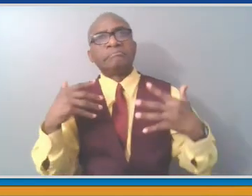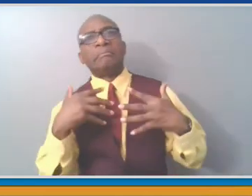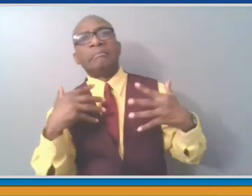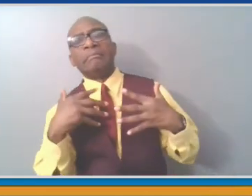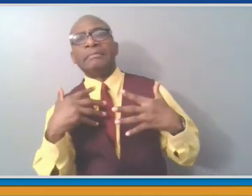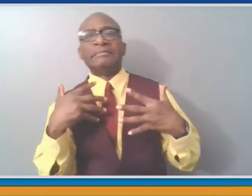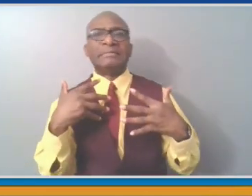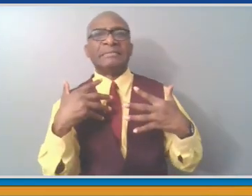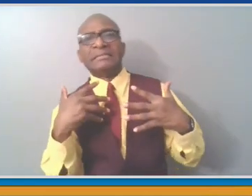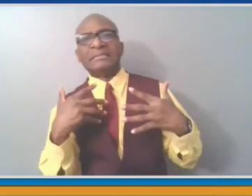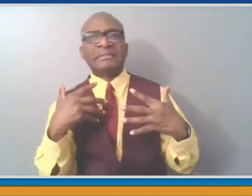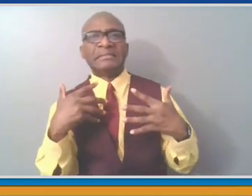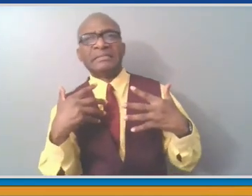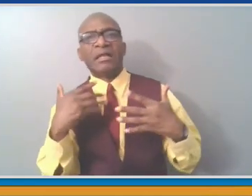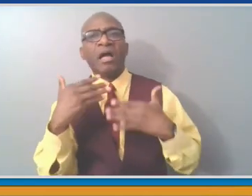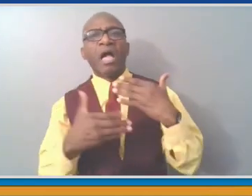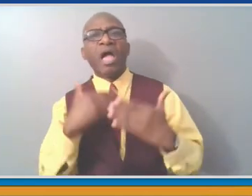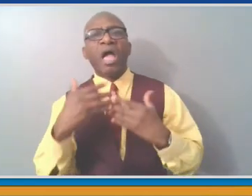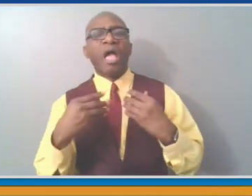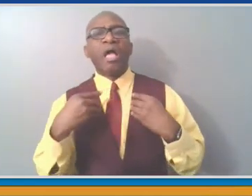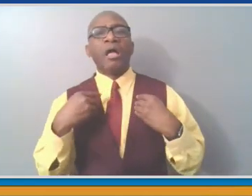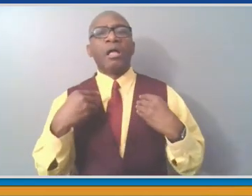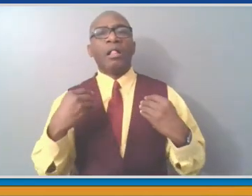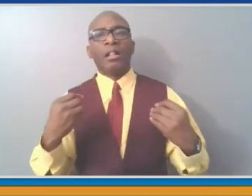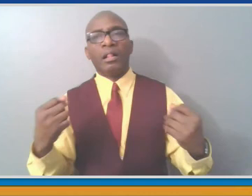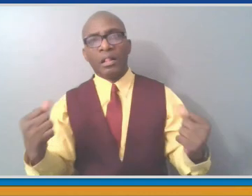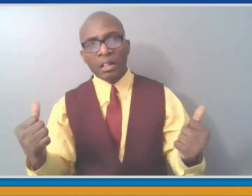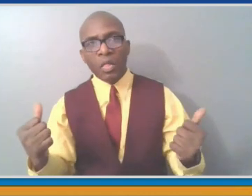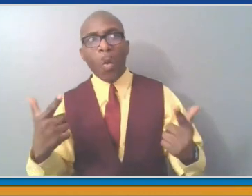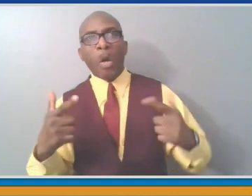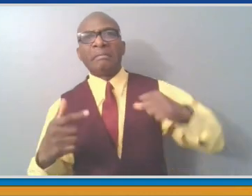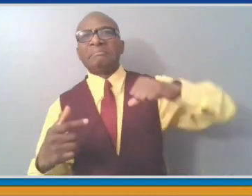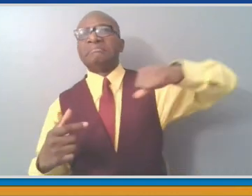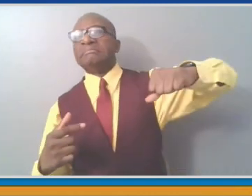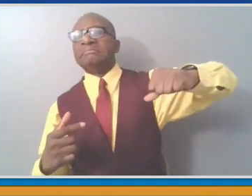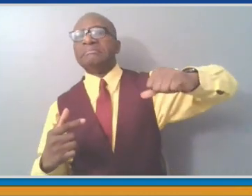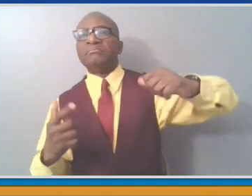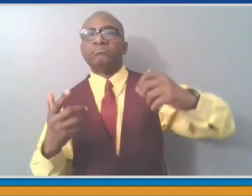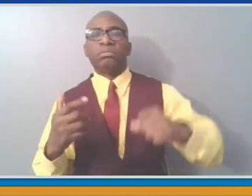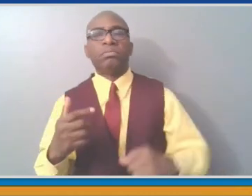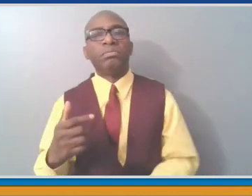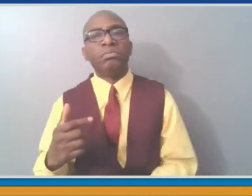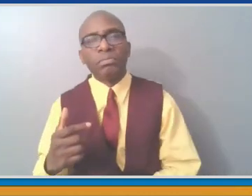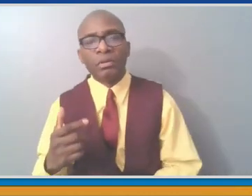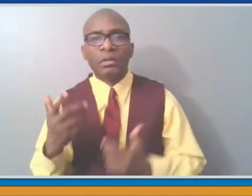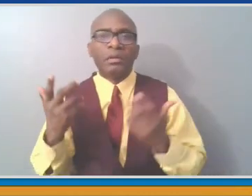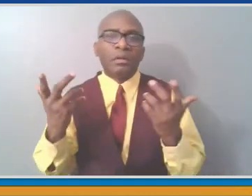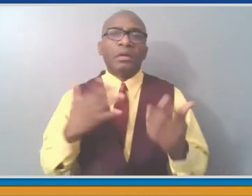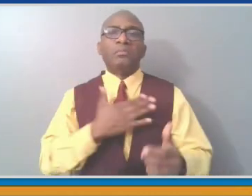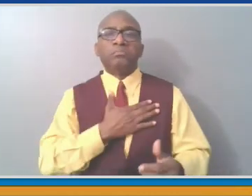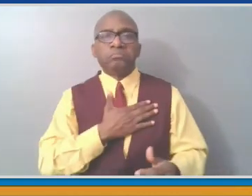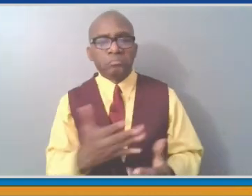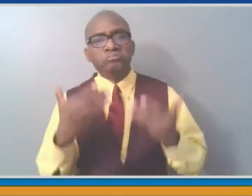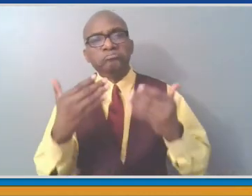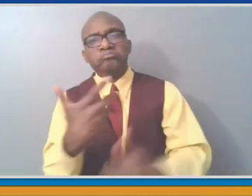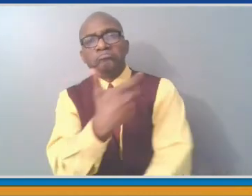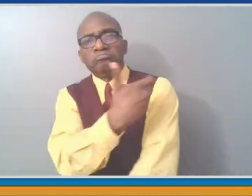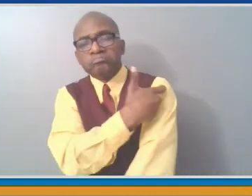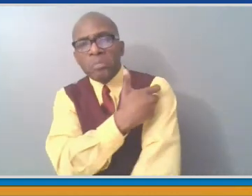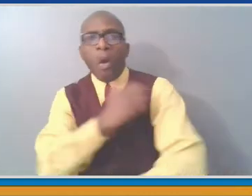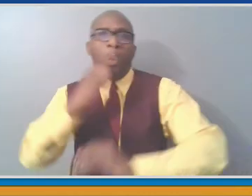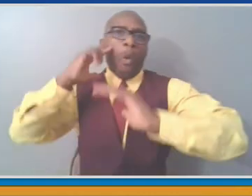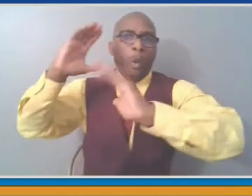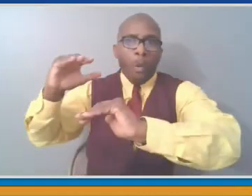&J pause, and then also our promotional outreach to try to reach those people who are hesitant, but